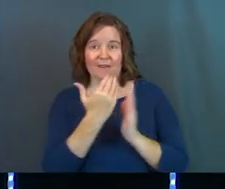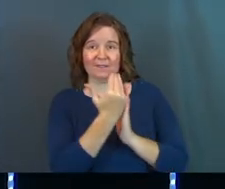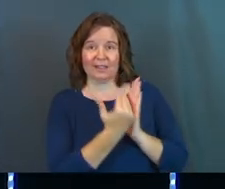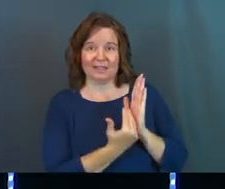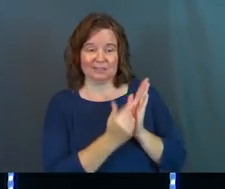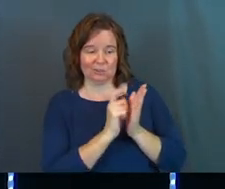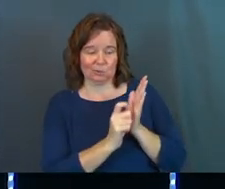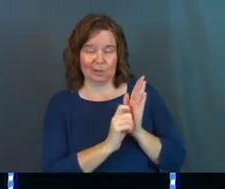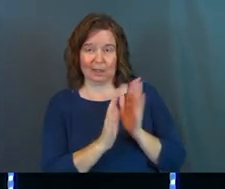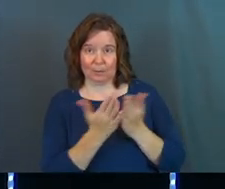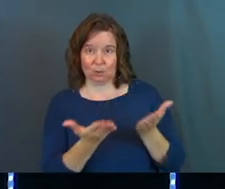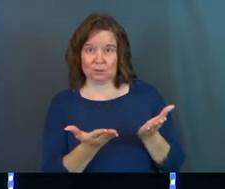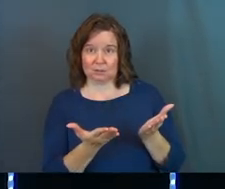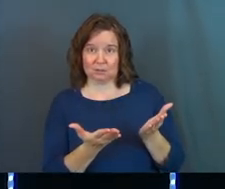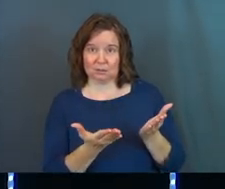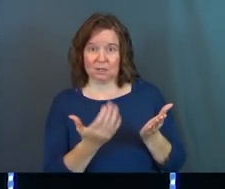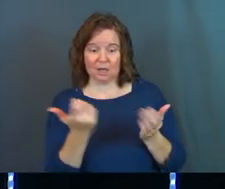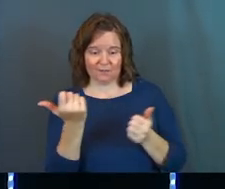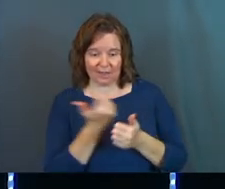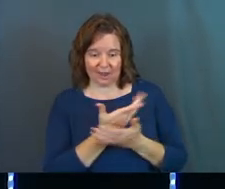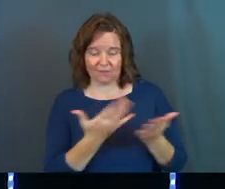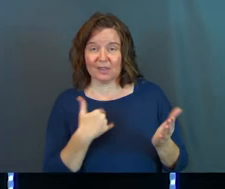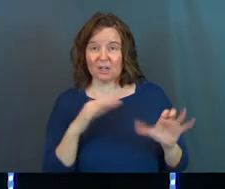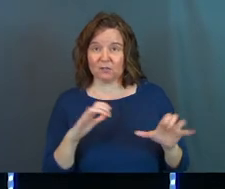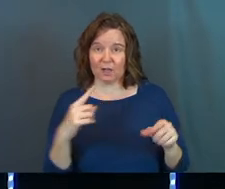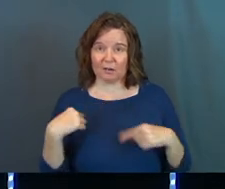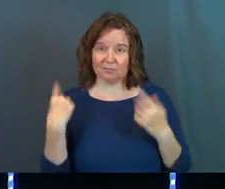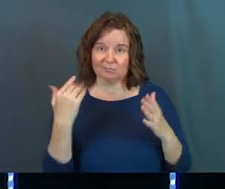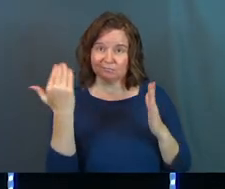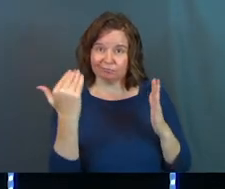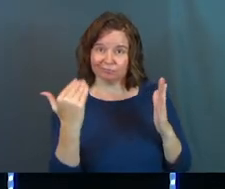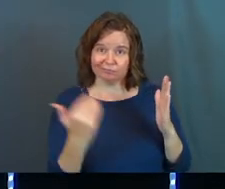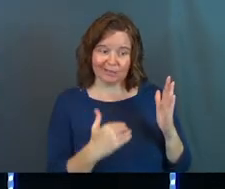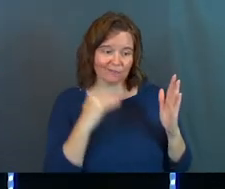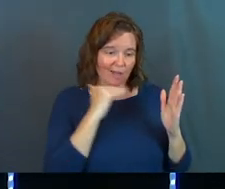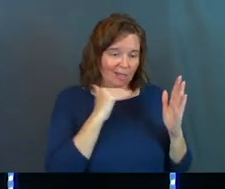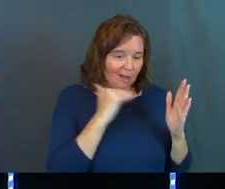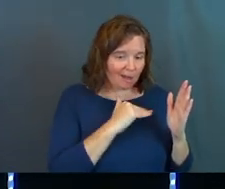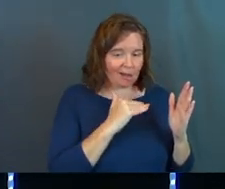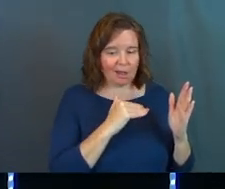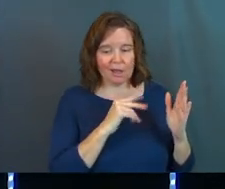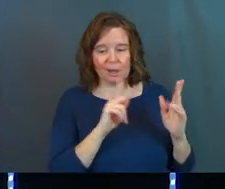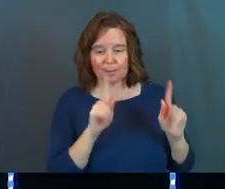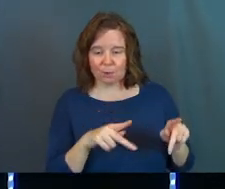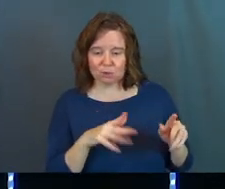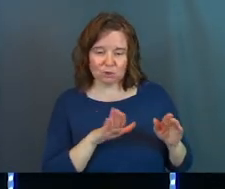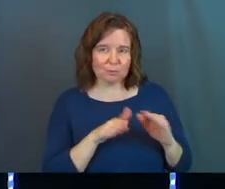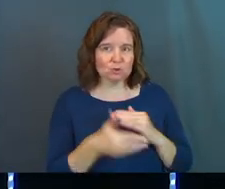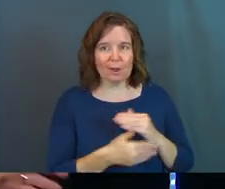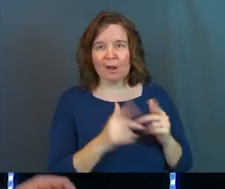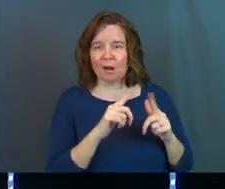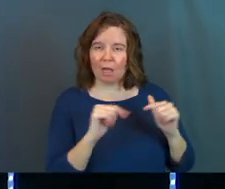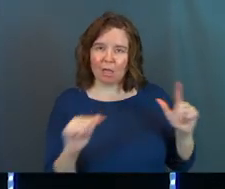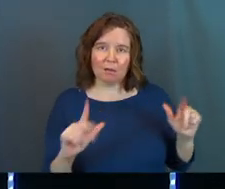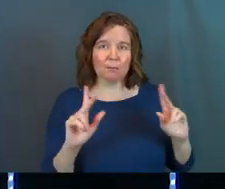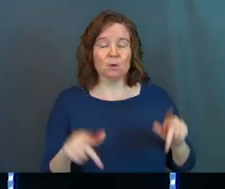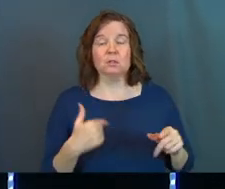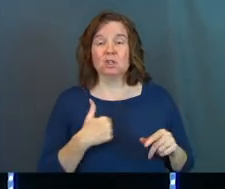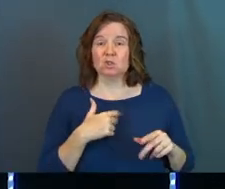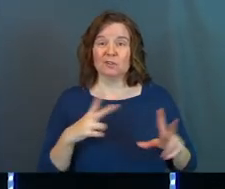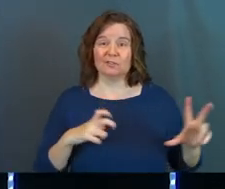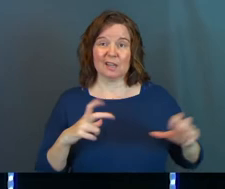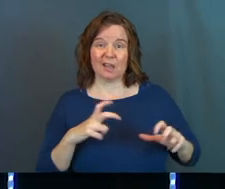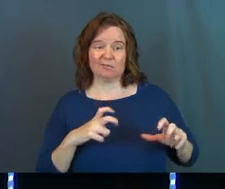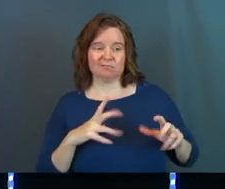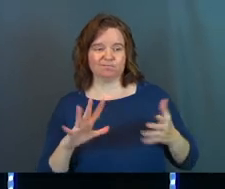a list. It's written in the books of everything that you've ever done. Every lie you've ever told. Every person you've betrayed. Everyone you've been. You've